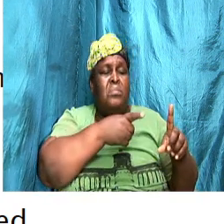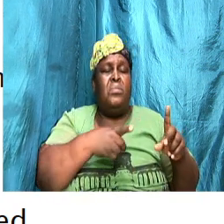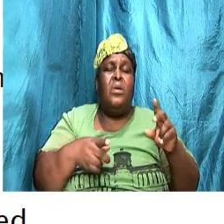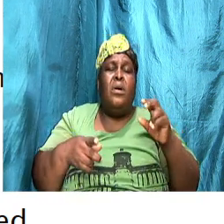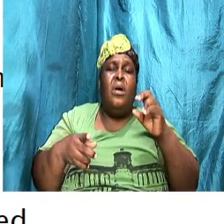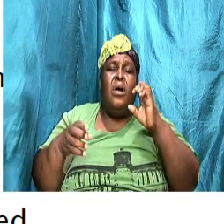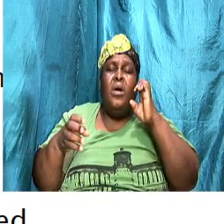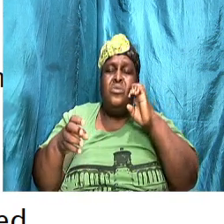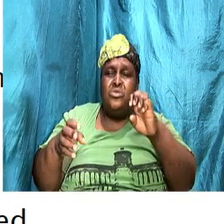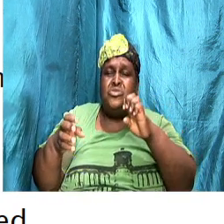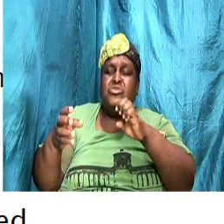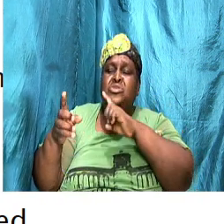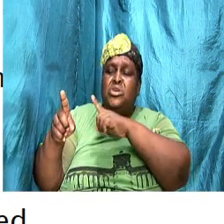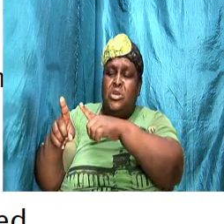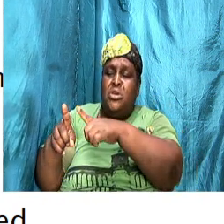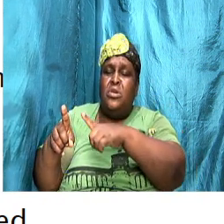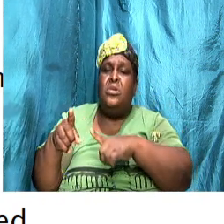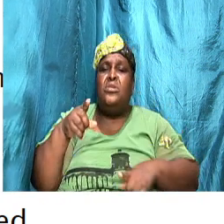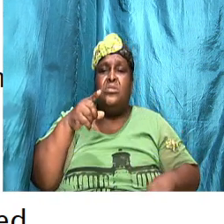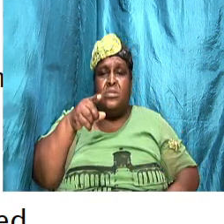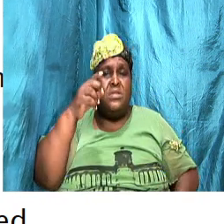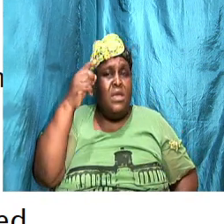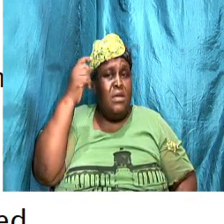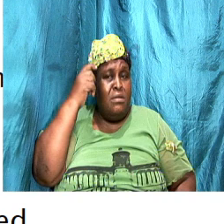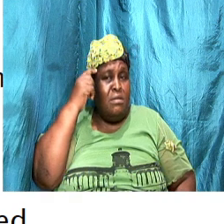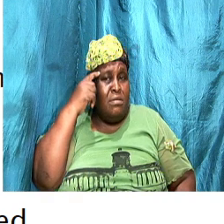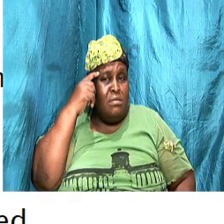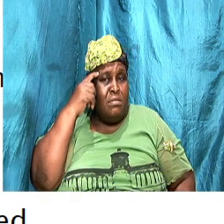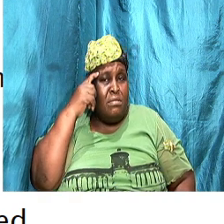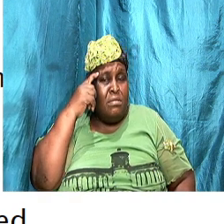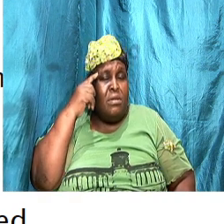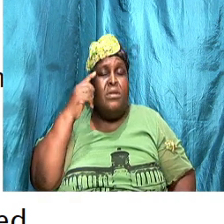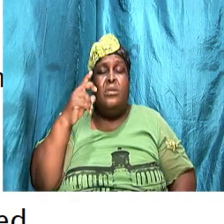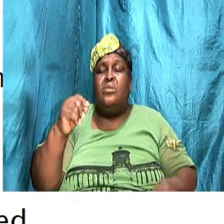how similar or aligned your goals are